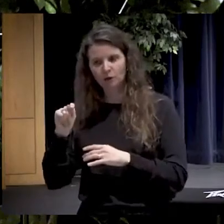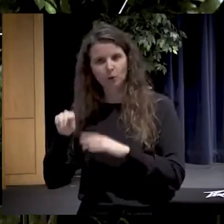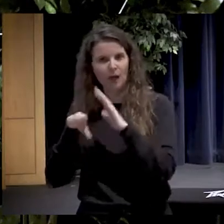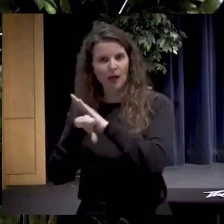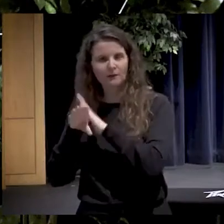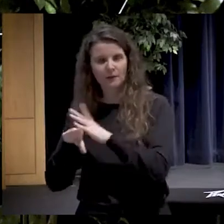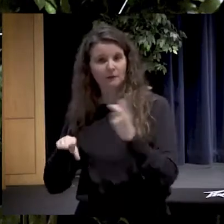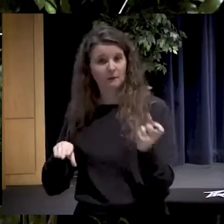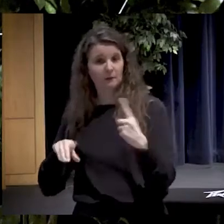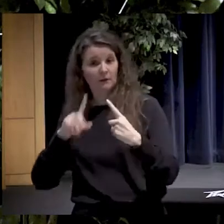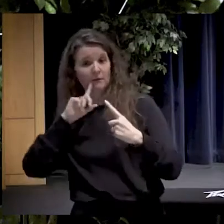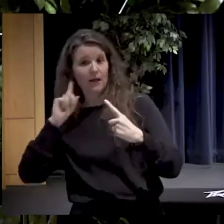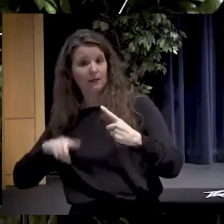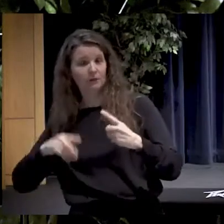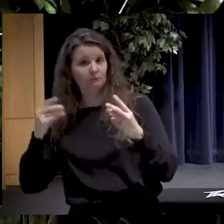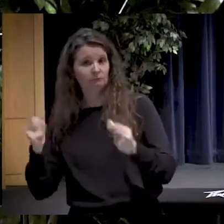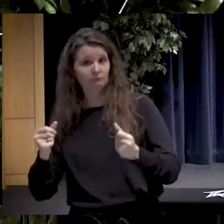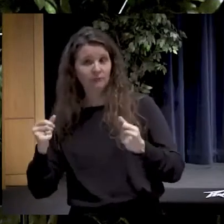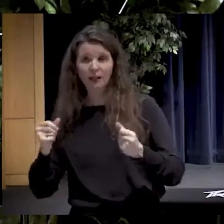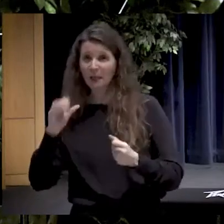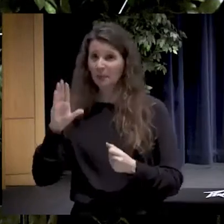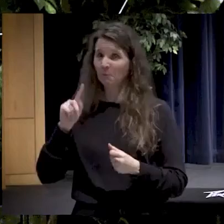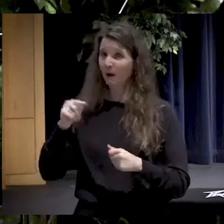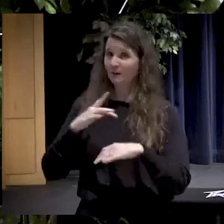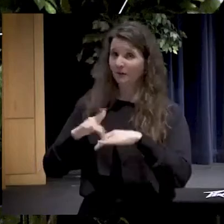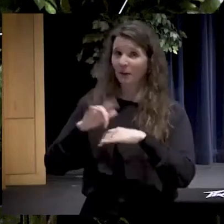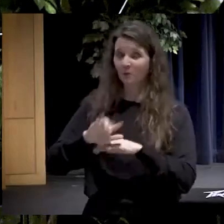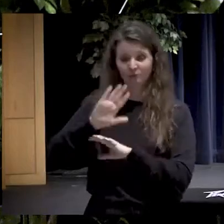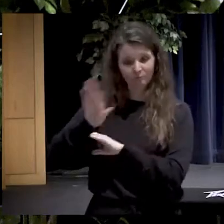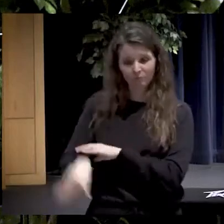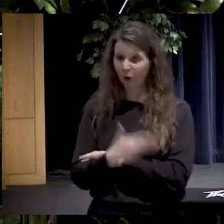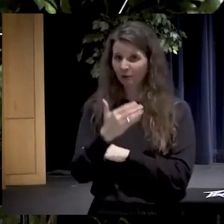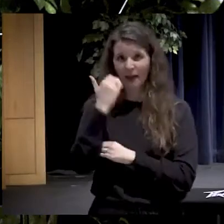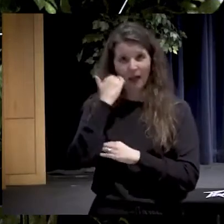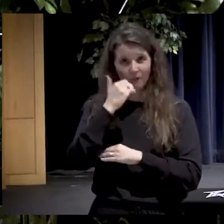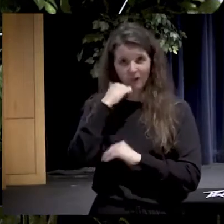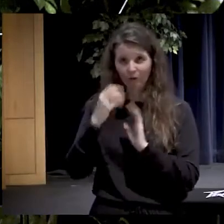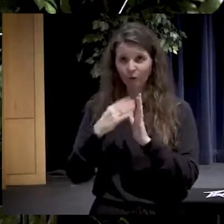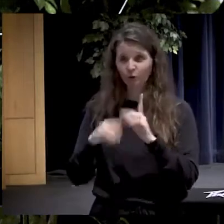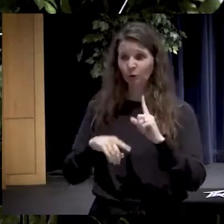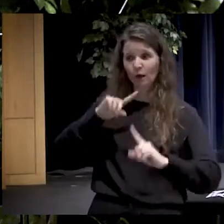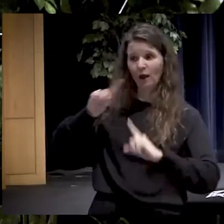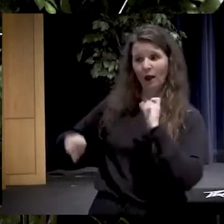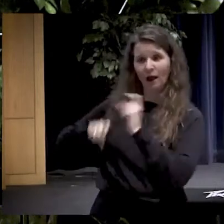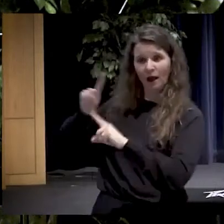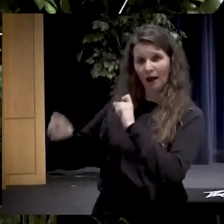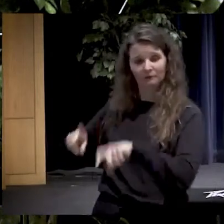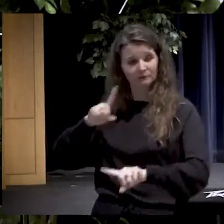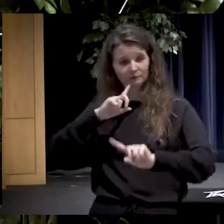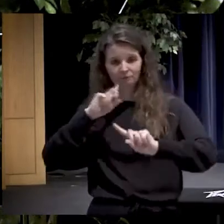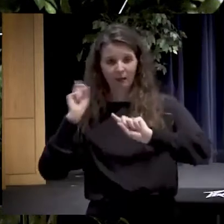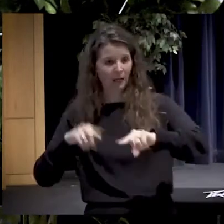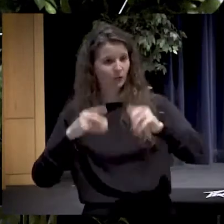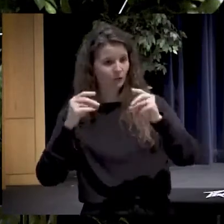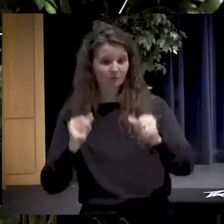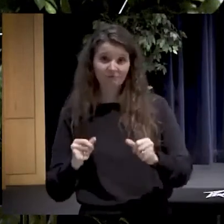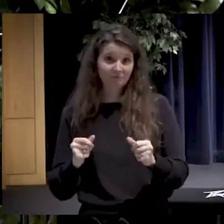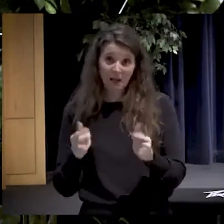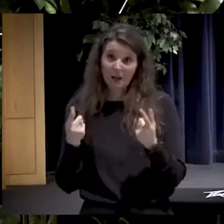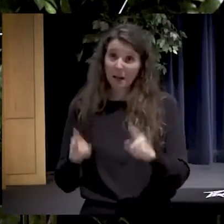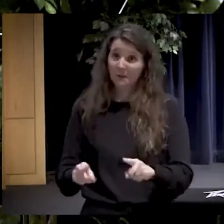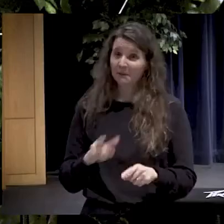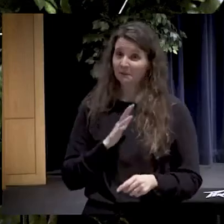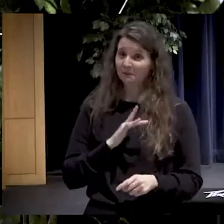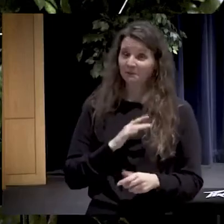And the bot is available 24-7 for students to ask questions, and it does. Thank you, Bruce.